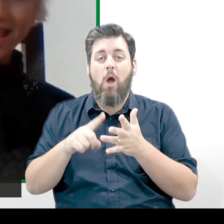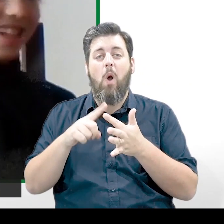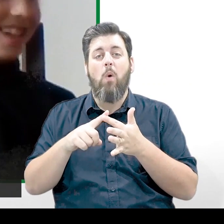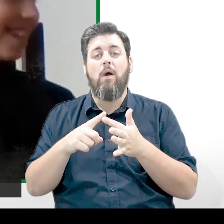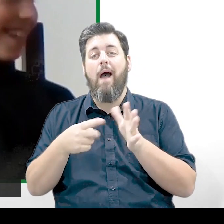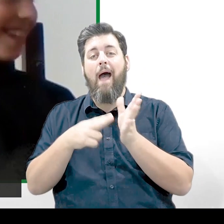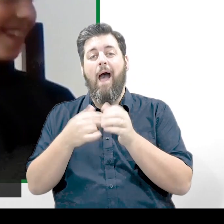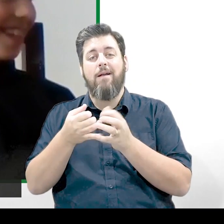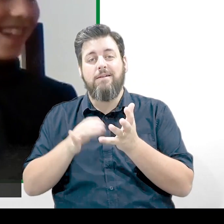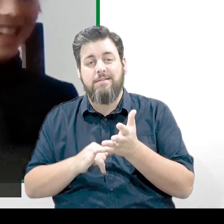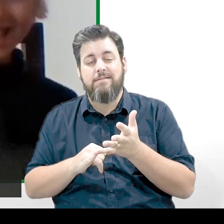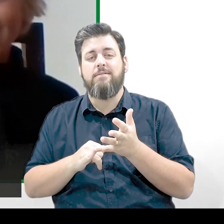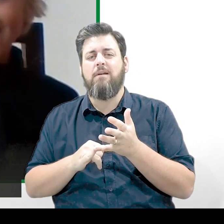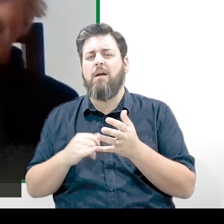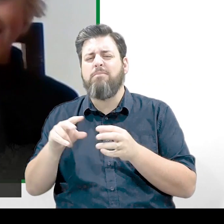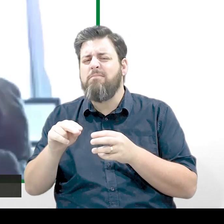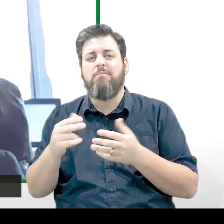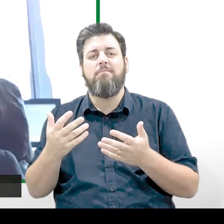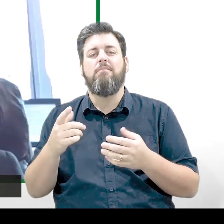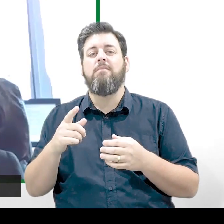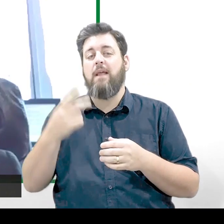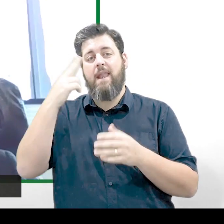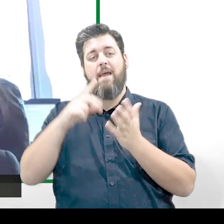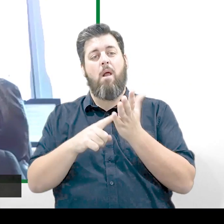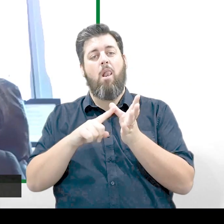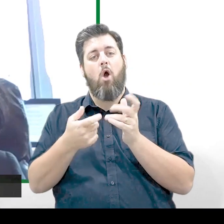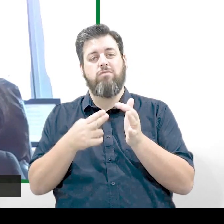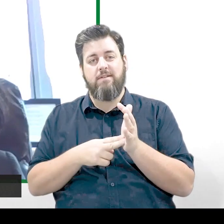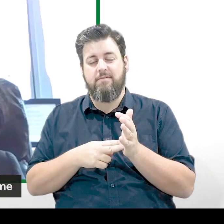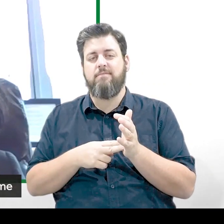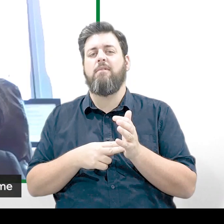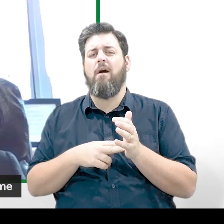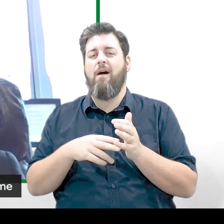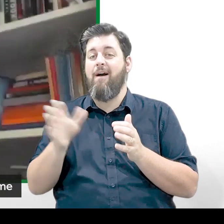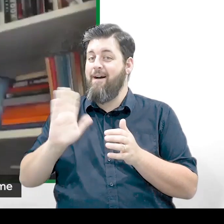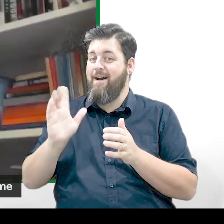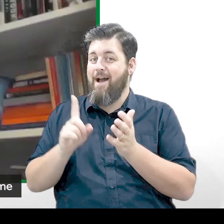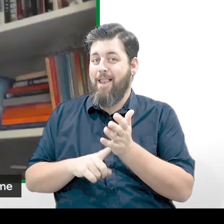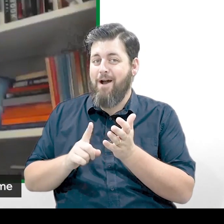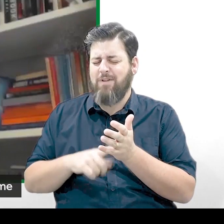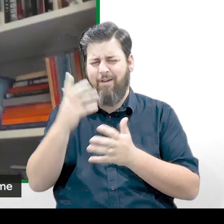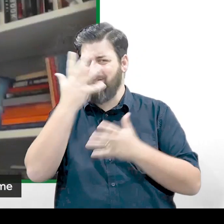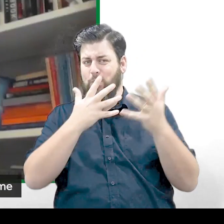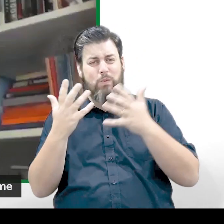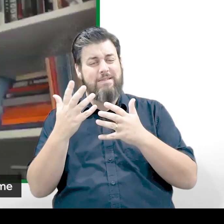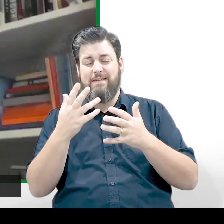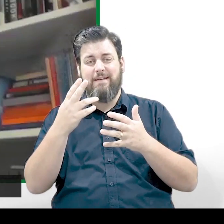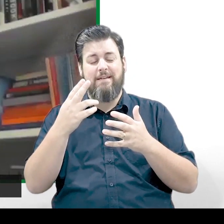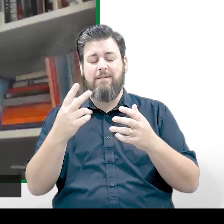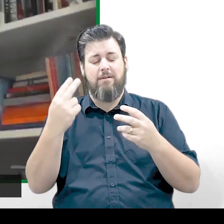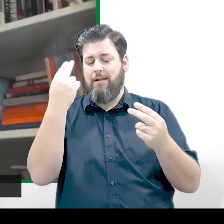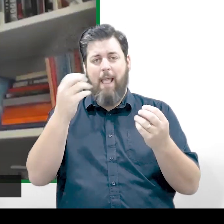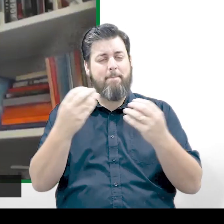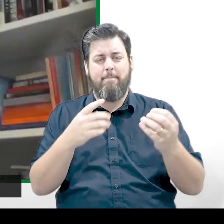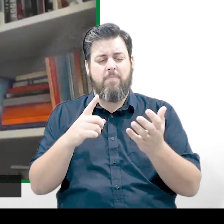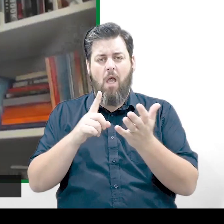Agus. Mag. My name's Lauren. Hey, Lauren. This is confusing. Everyone's names aren't the same.